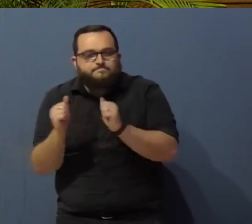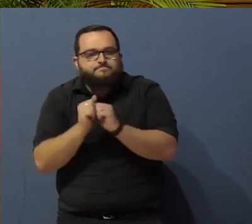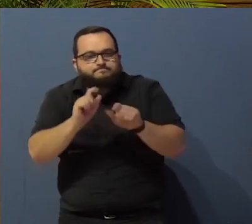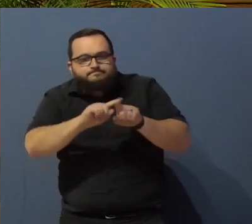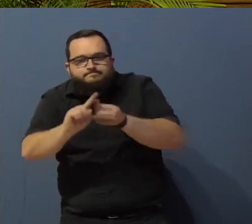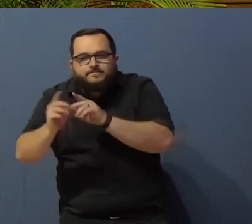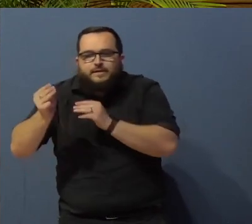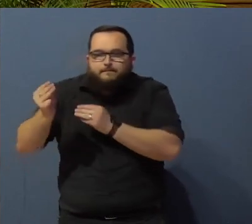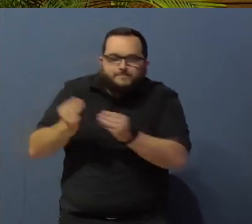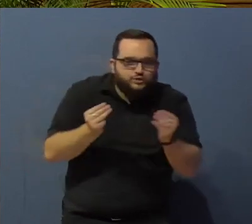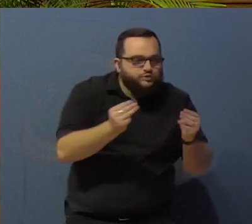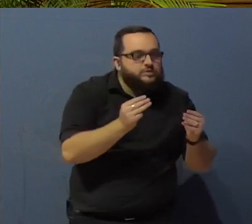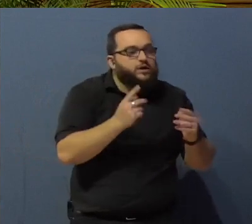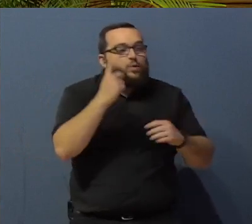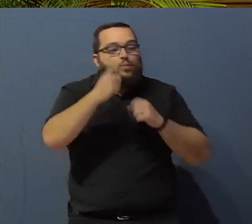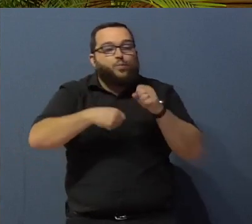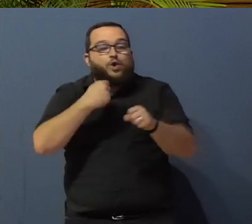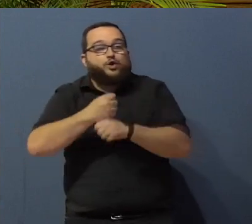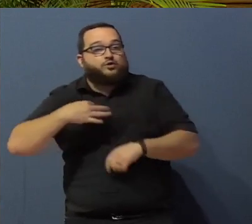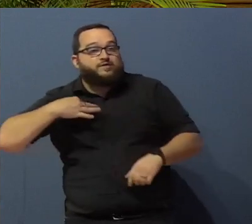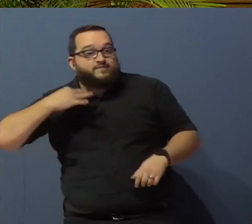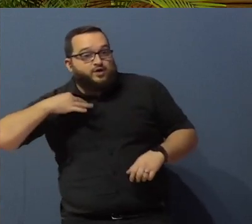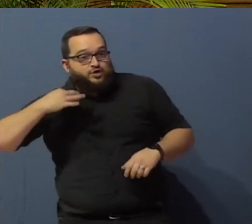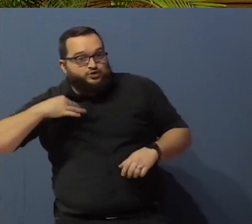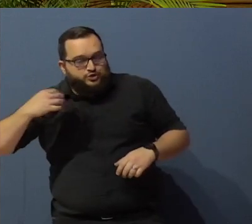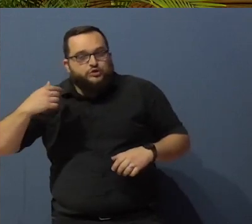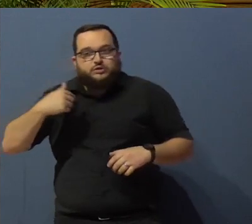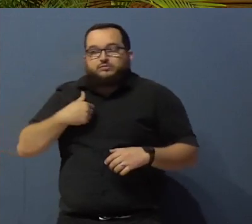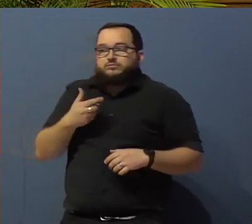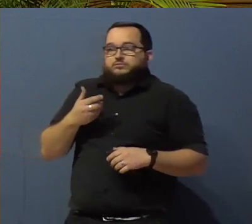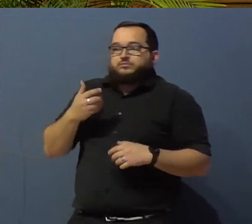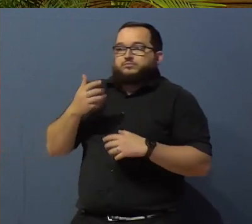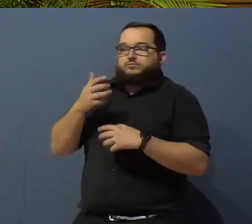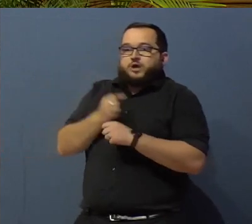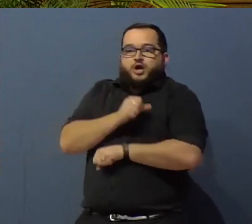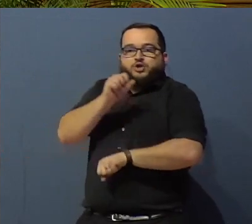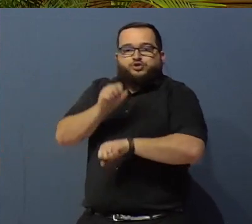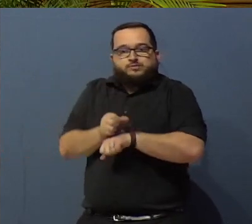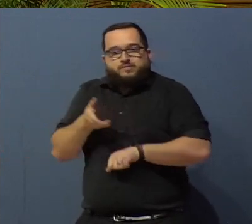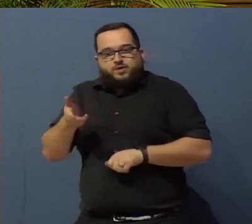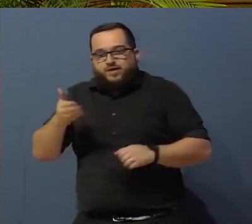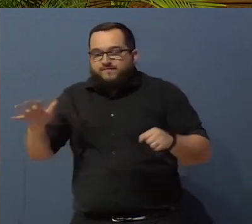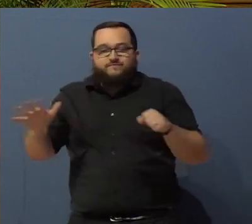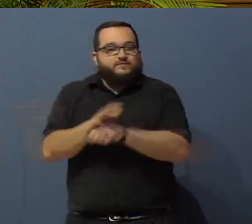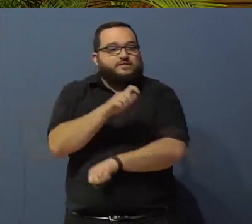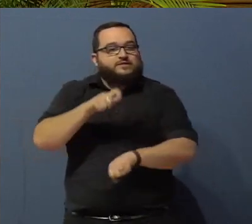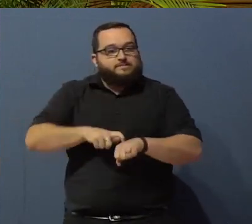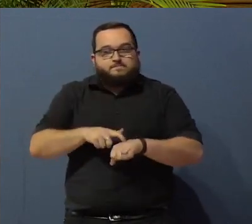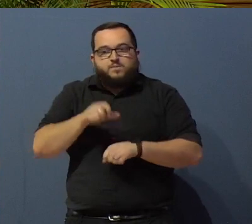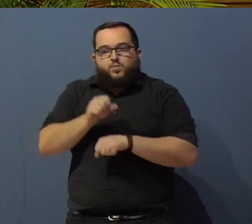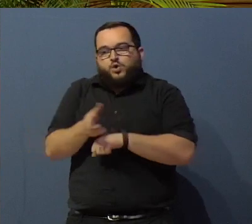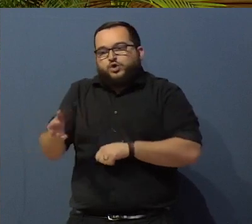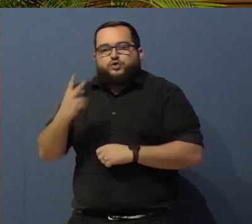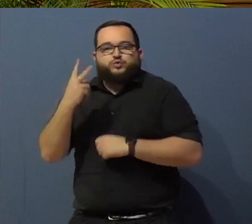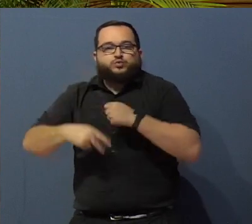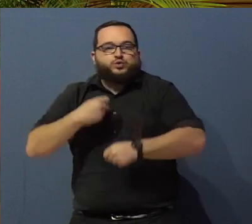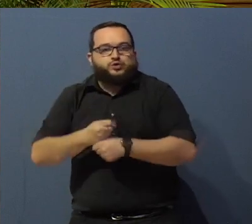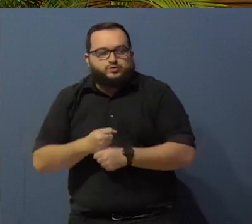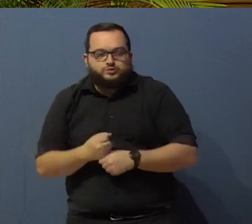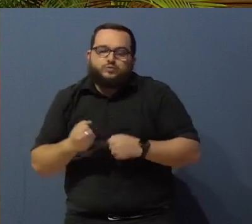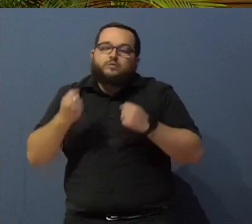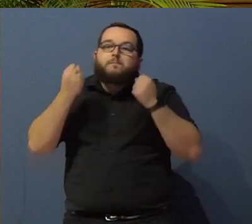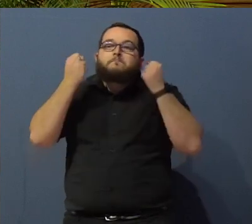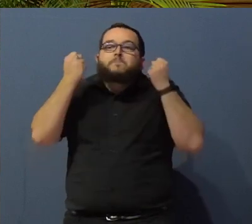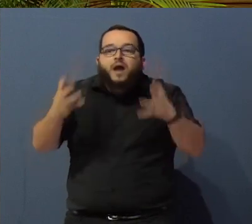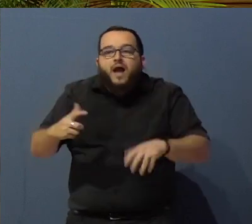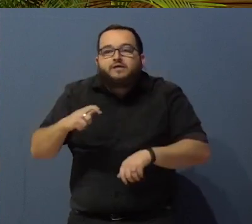ministries. And after a year of volunteering, I ended up getting hired on full time, and I ended up working there two years. So a lot of